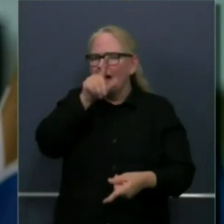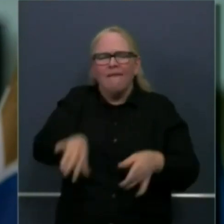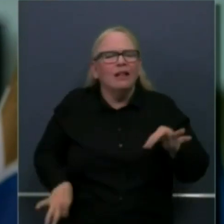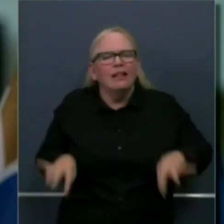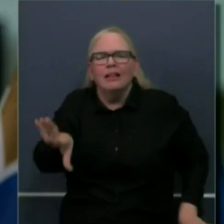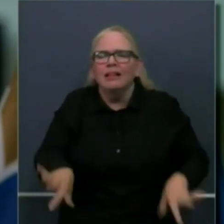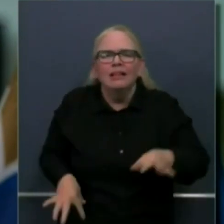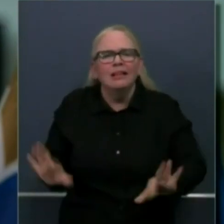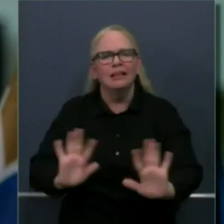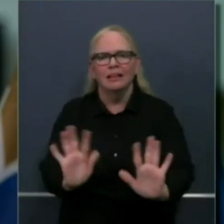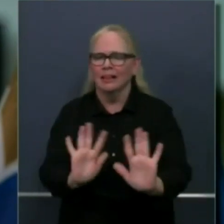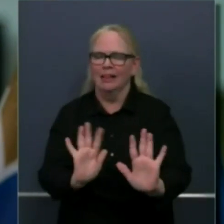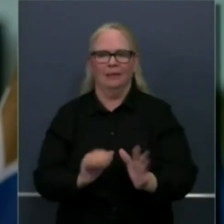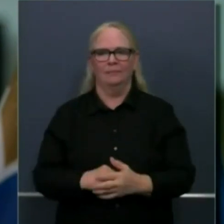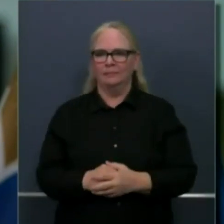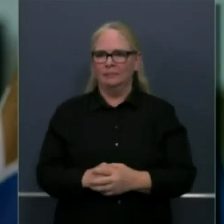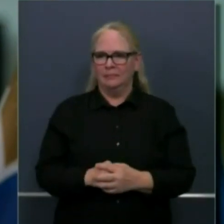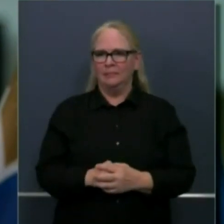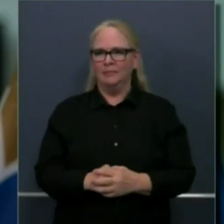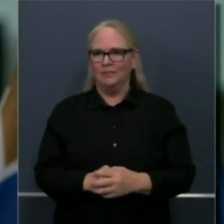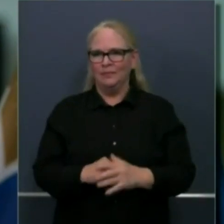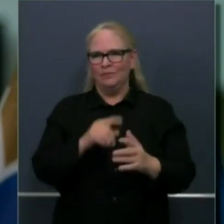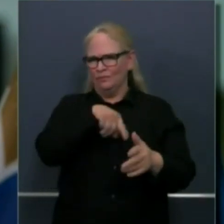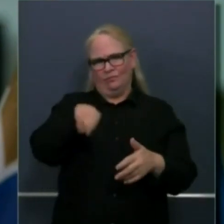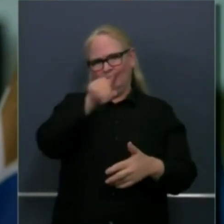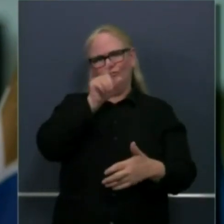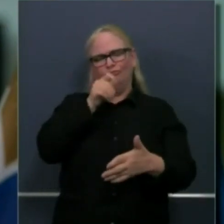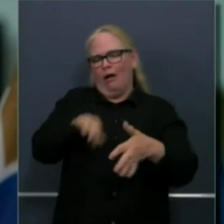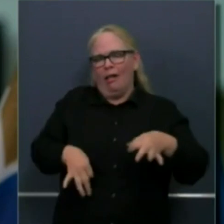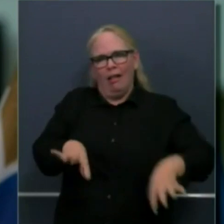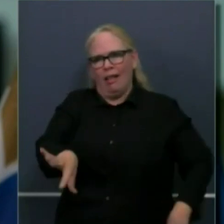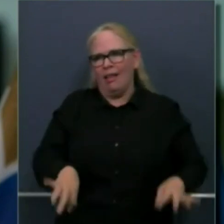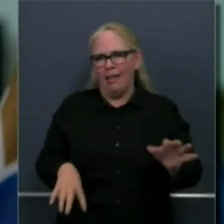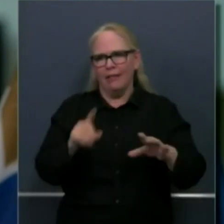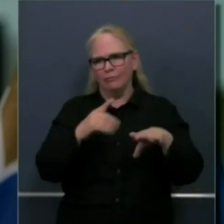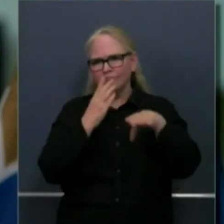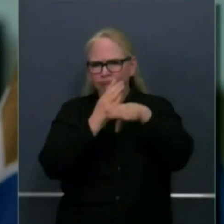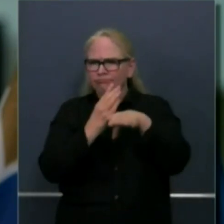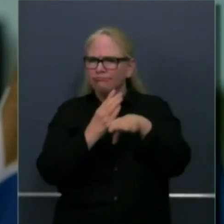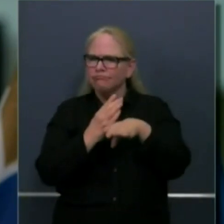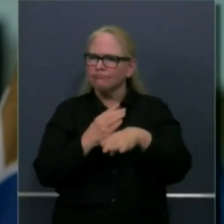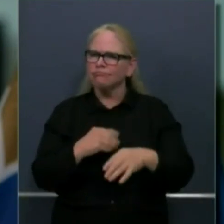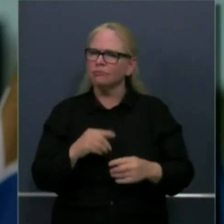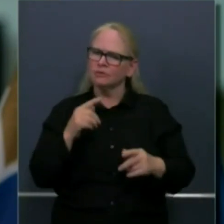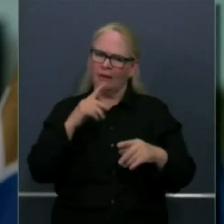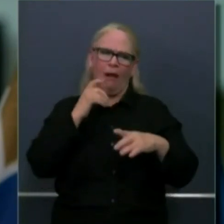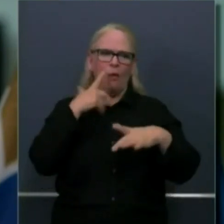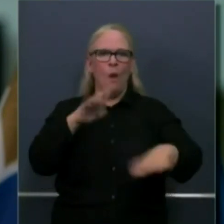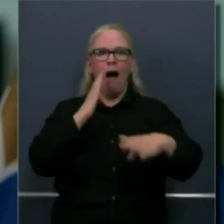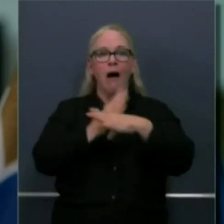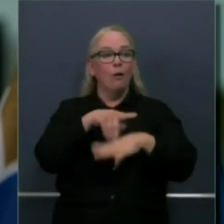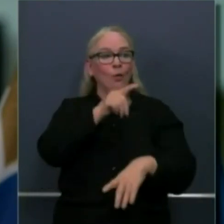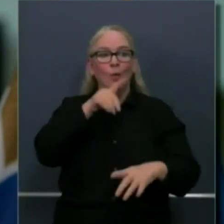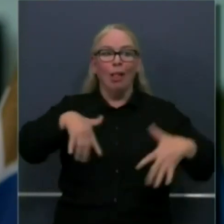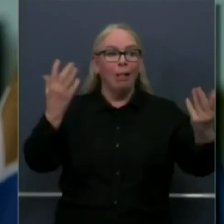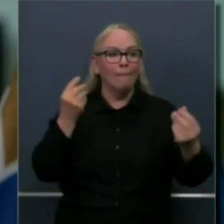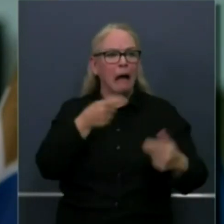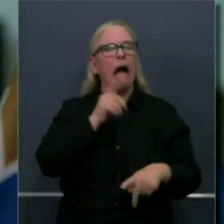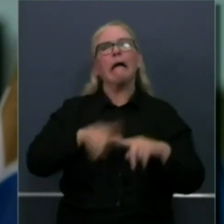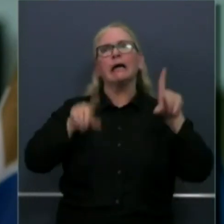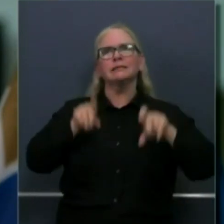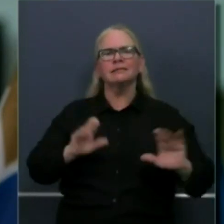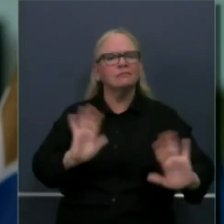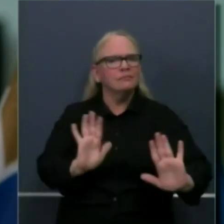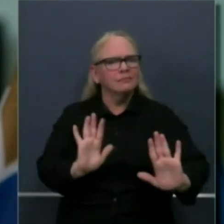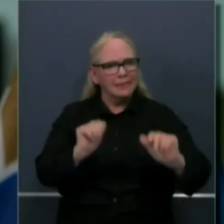people know that cost shouldn't be an impediment to getting these tests but look a long way of saying million is an